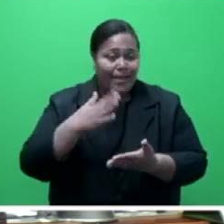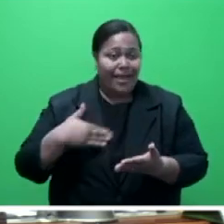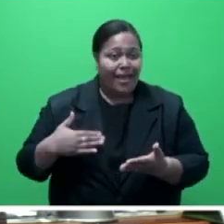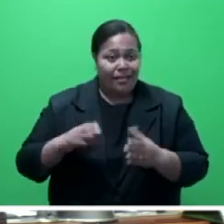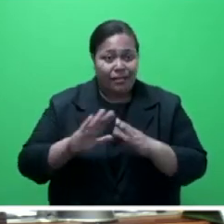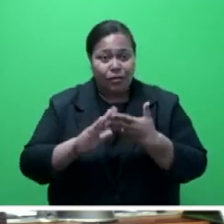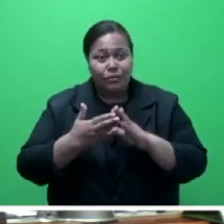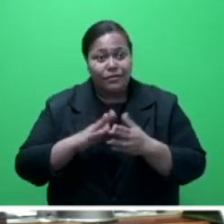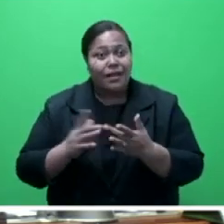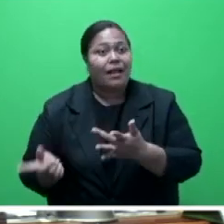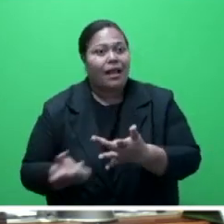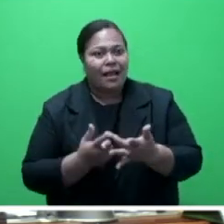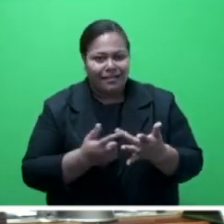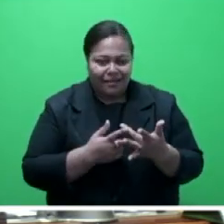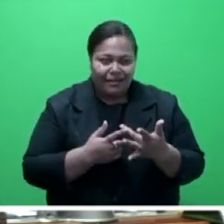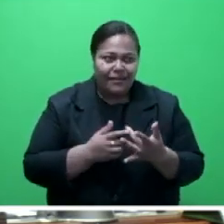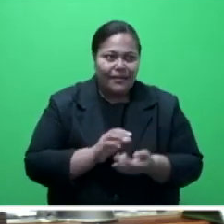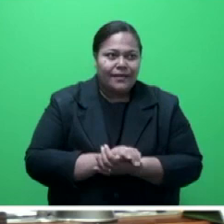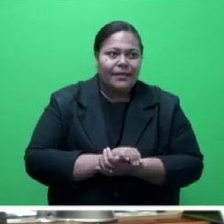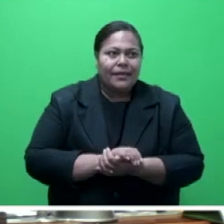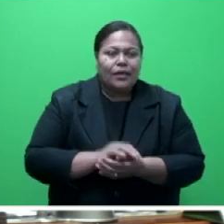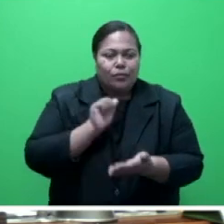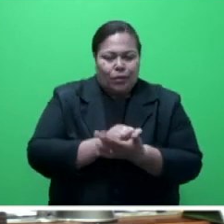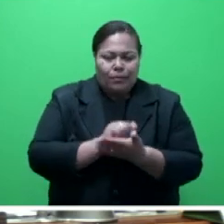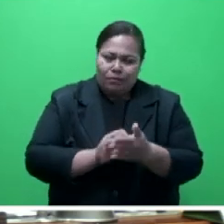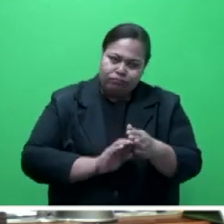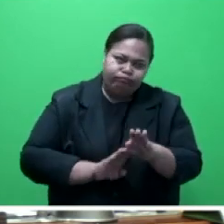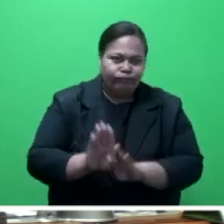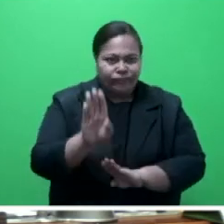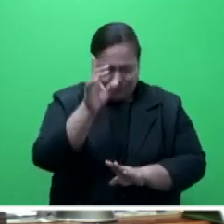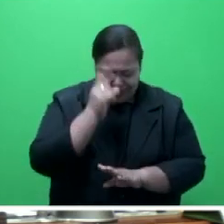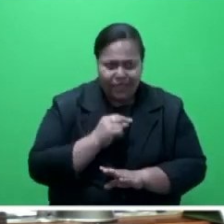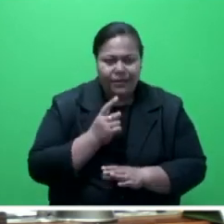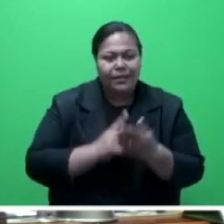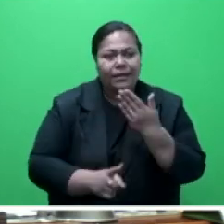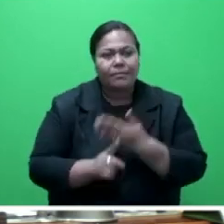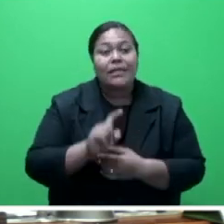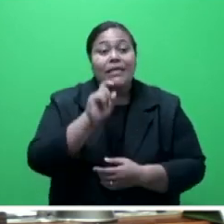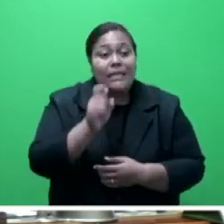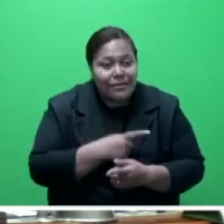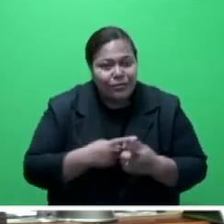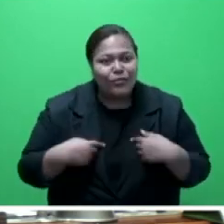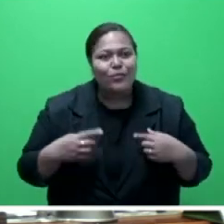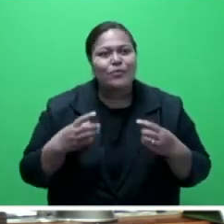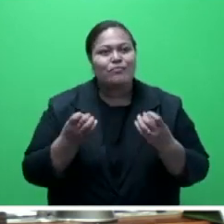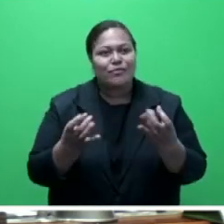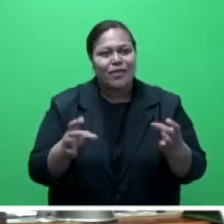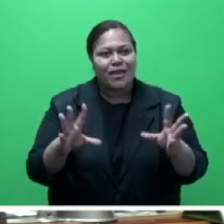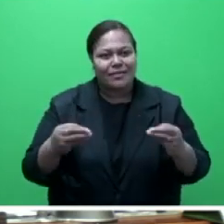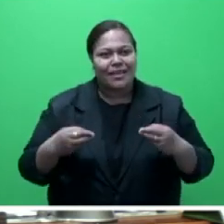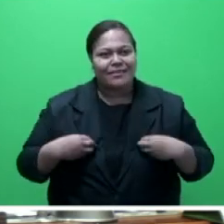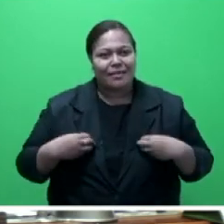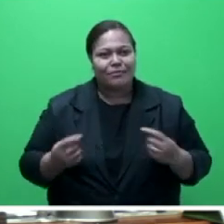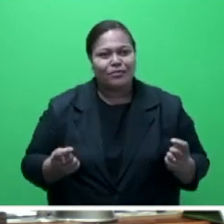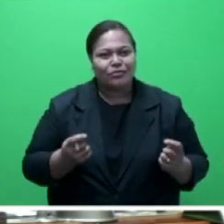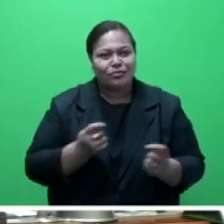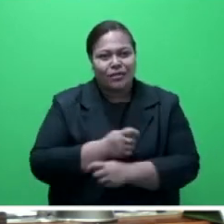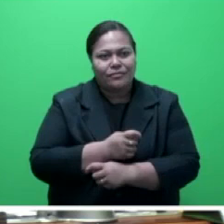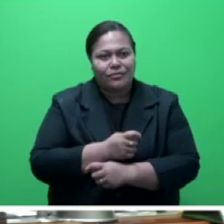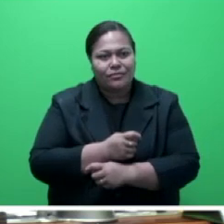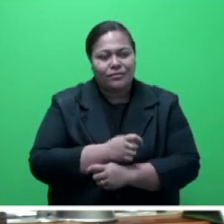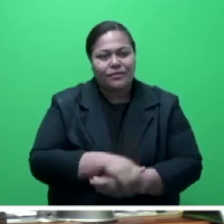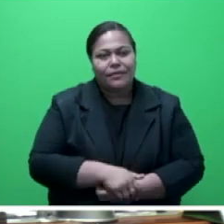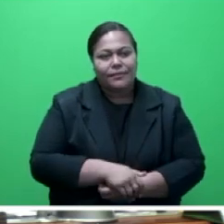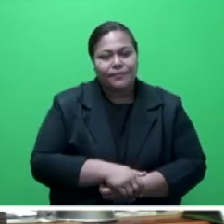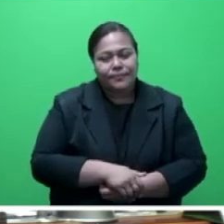healthy communities, and a thriving natural world was possible if only we were prepared to accept change. Mr Speaker